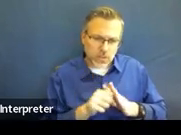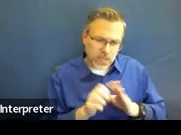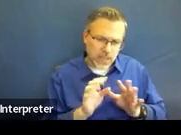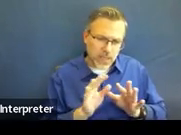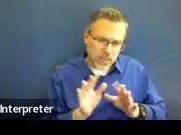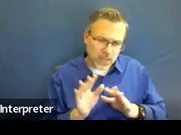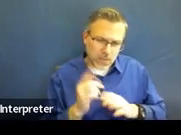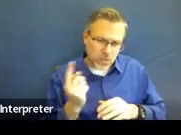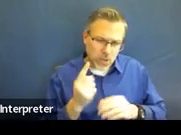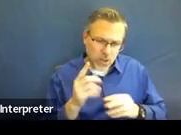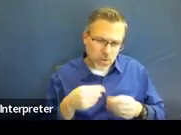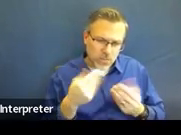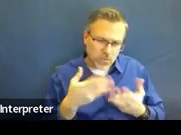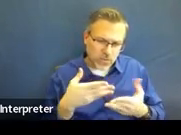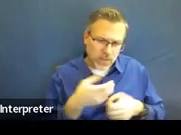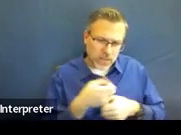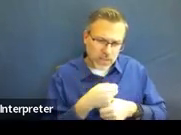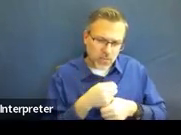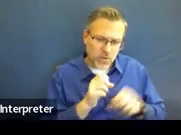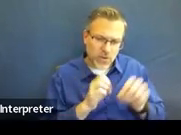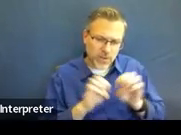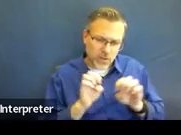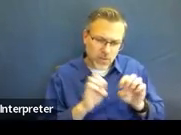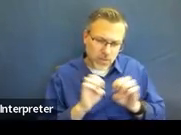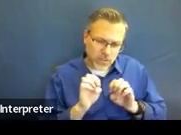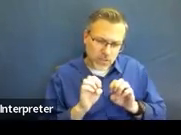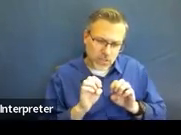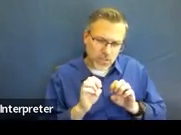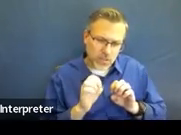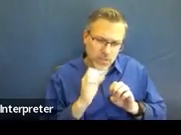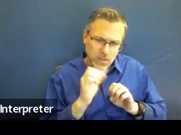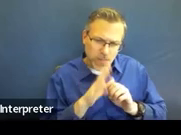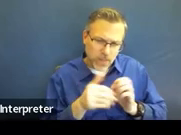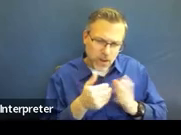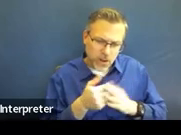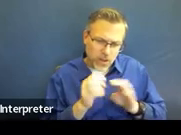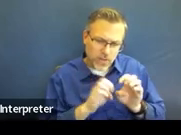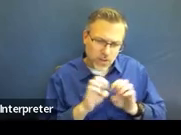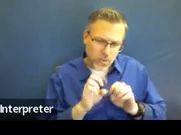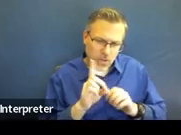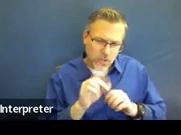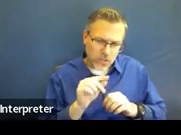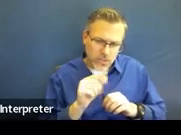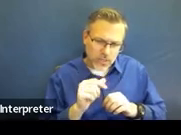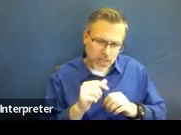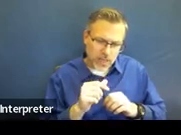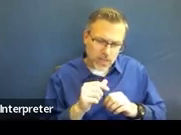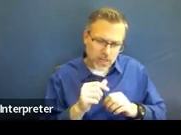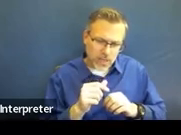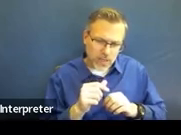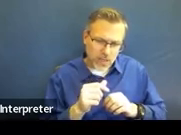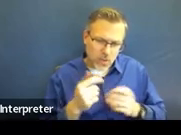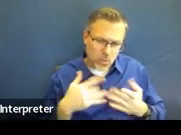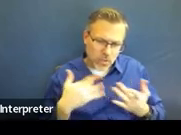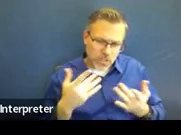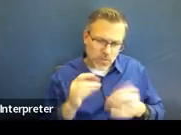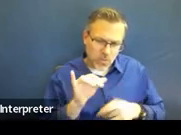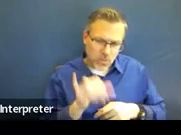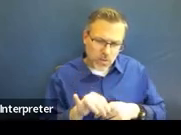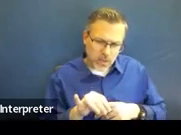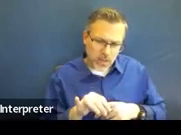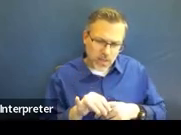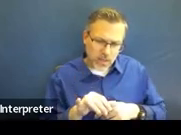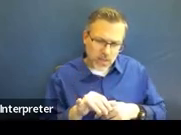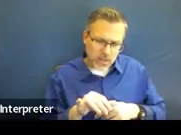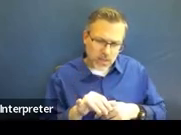always provided a summary of evaluations, not all of the evaluation data score. What is guidance regarding this? Our teachers are adding